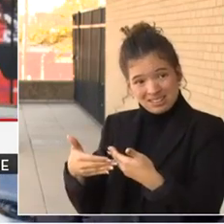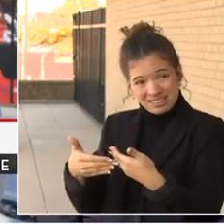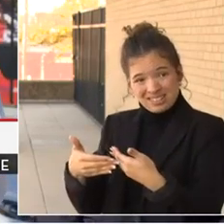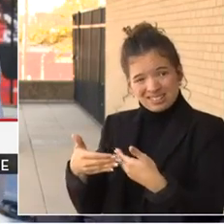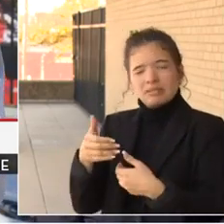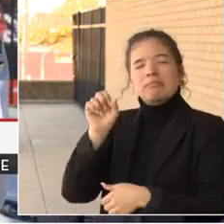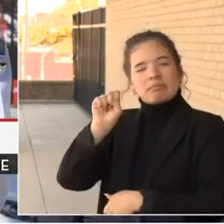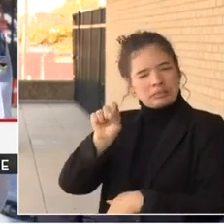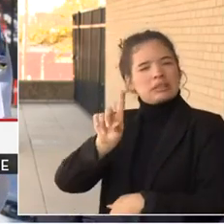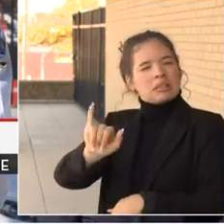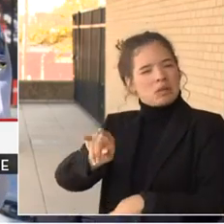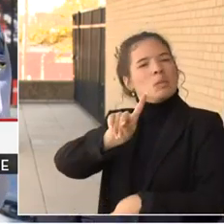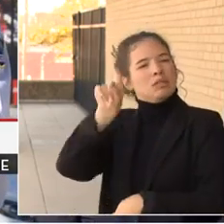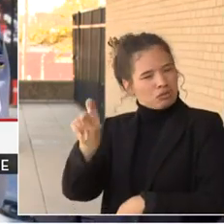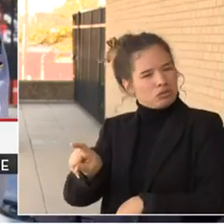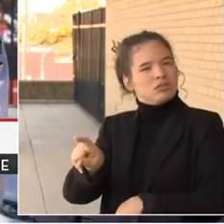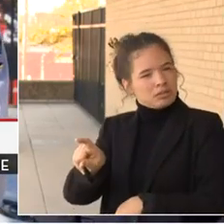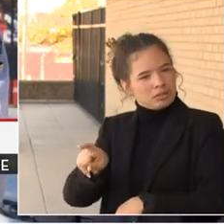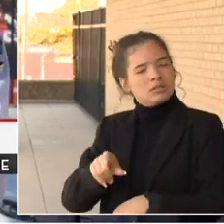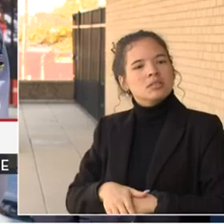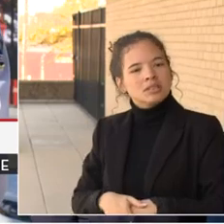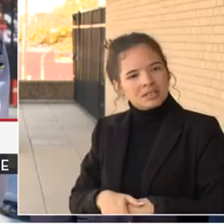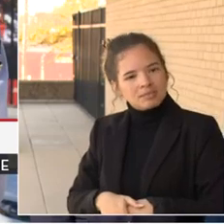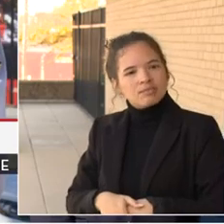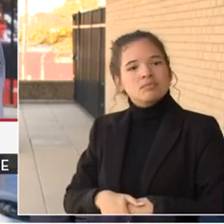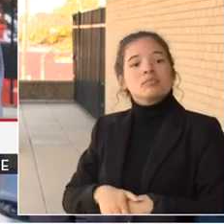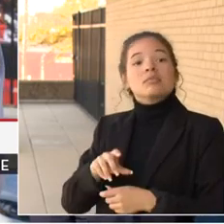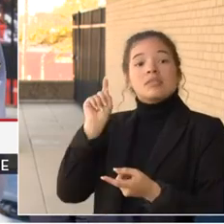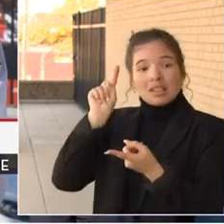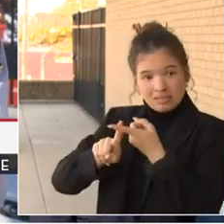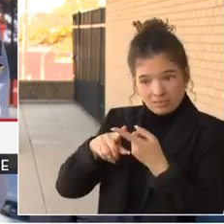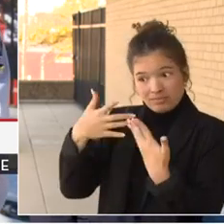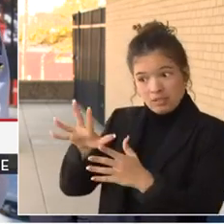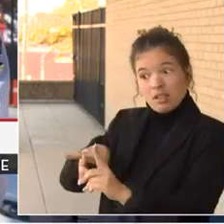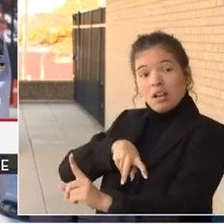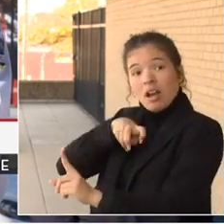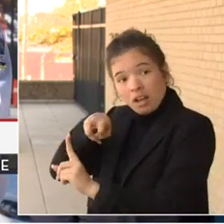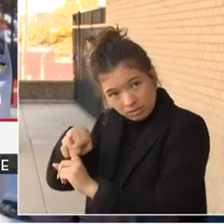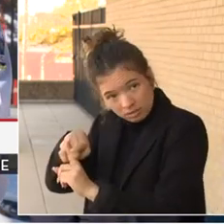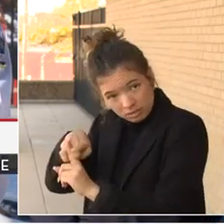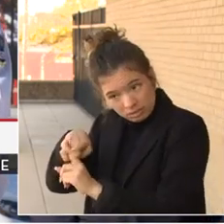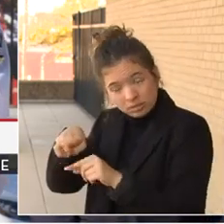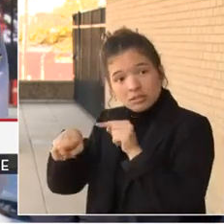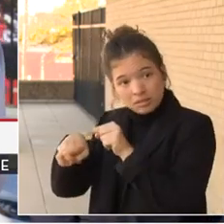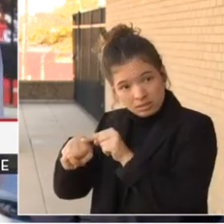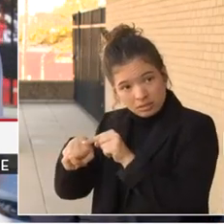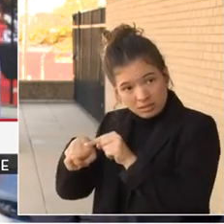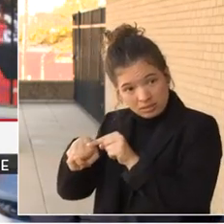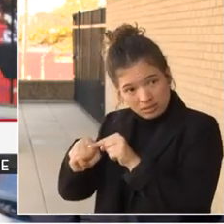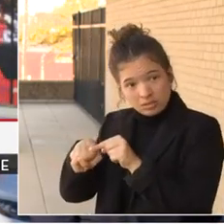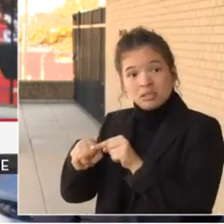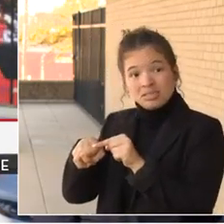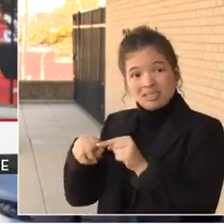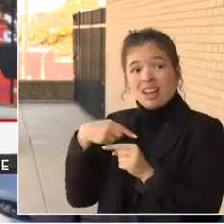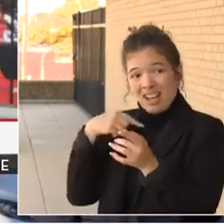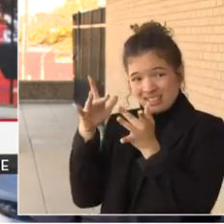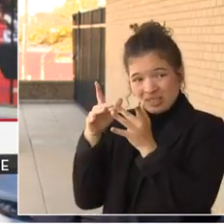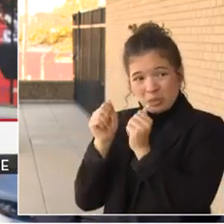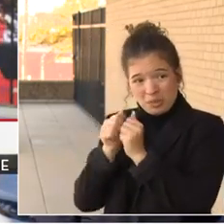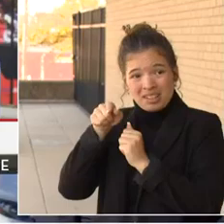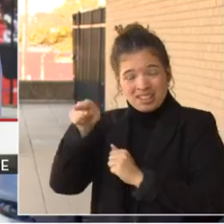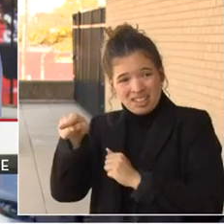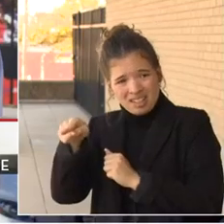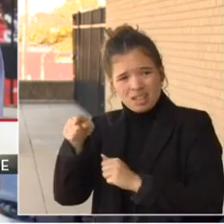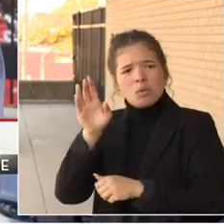can't get there until this person has been placed under arrest. So I'm going to ask that you connect with them. It sounds like we know who this person